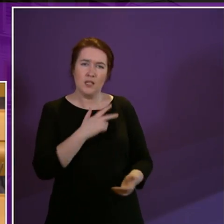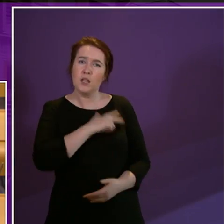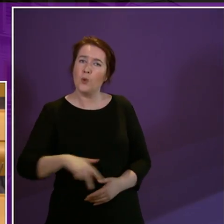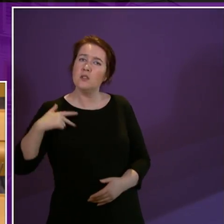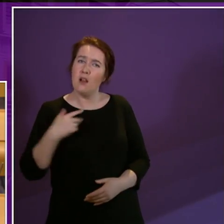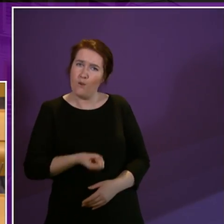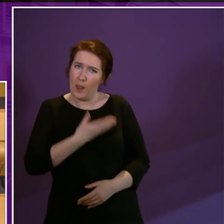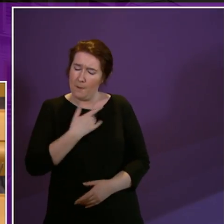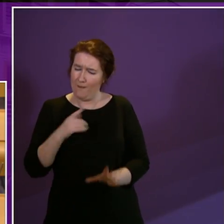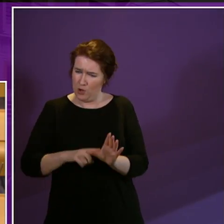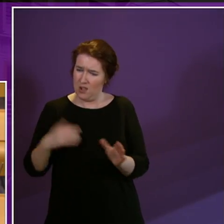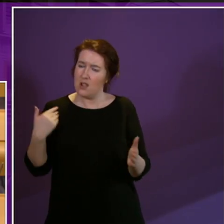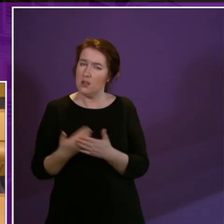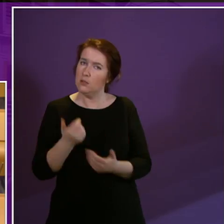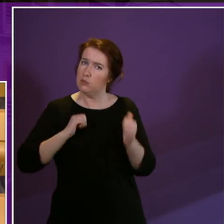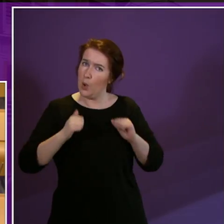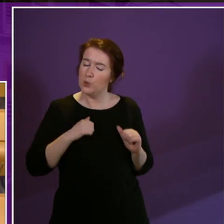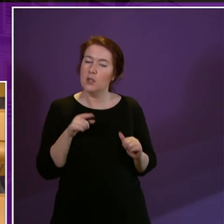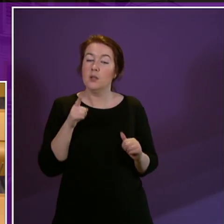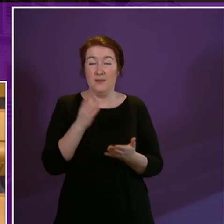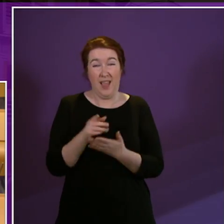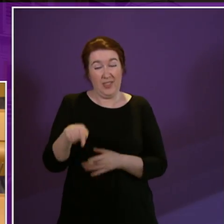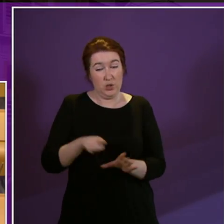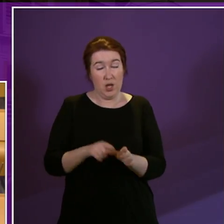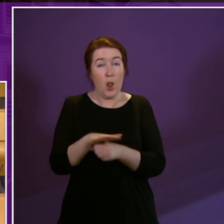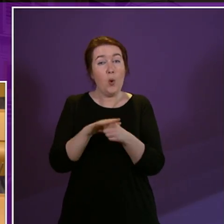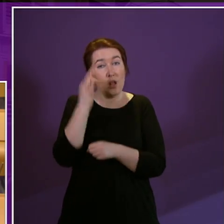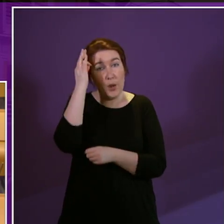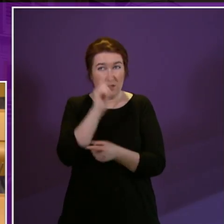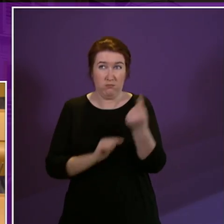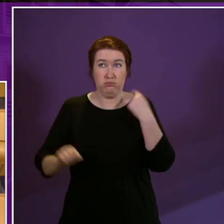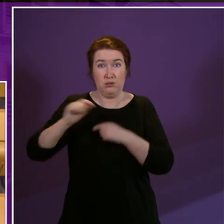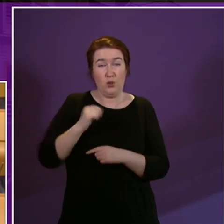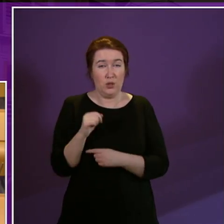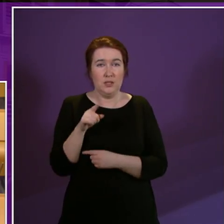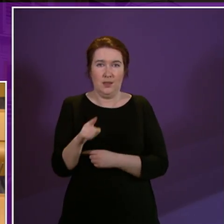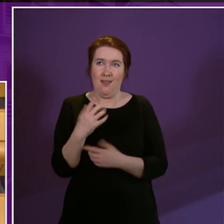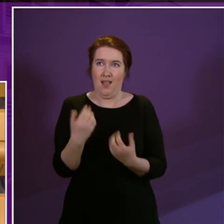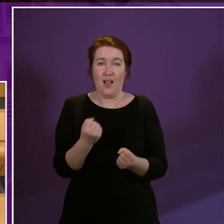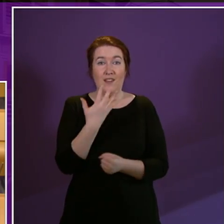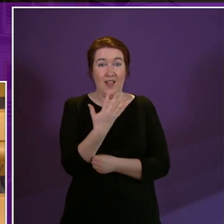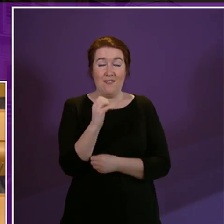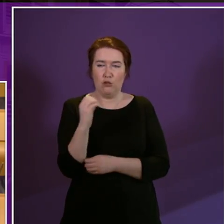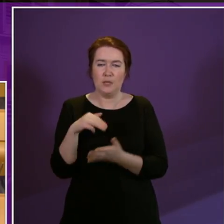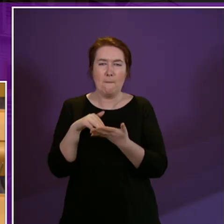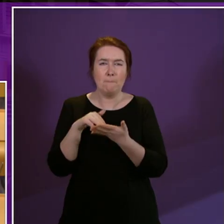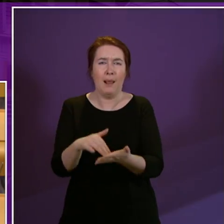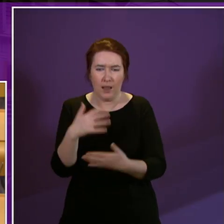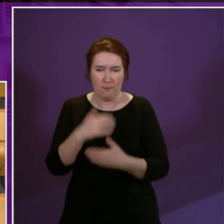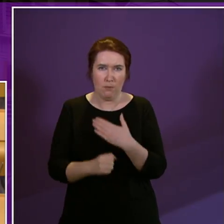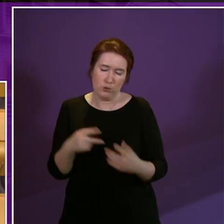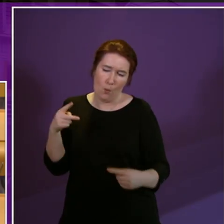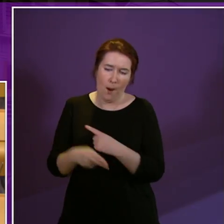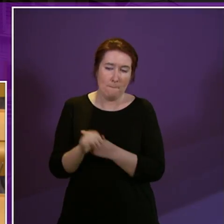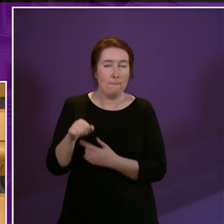the fact is that this year local councils across Scotland are facing a £500 million cut in their